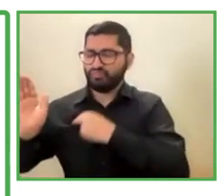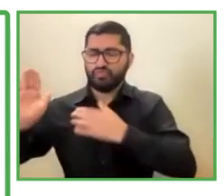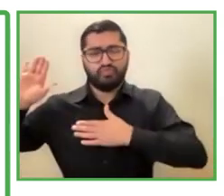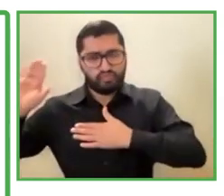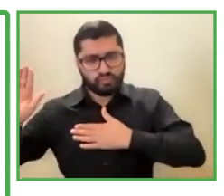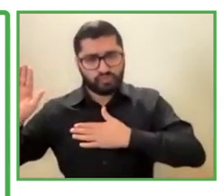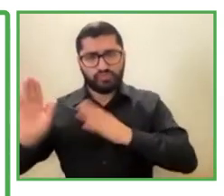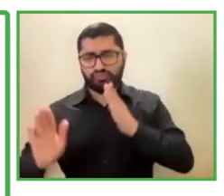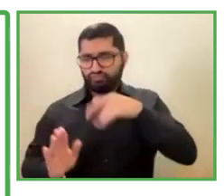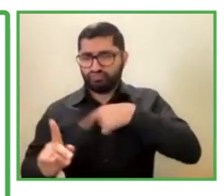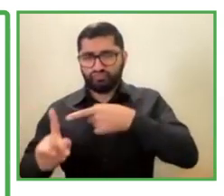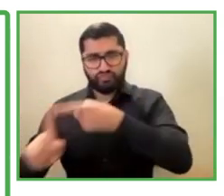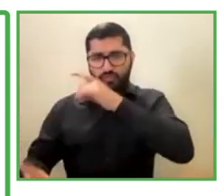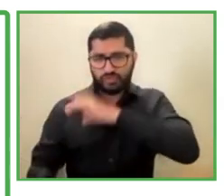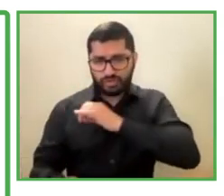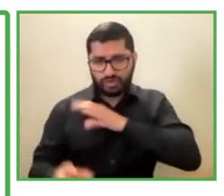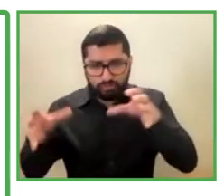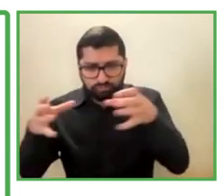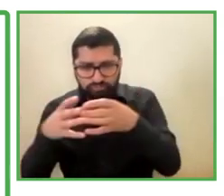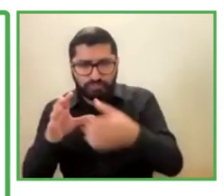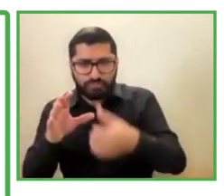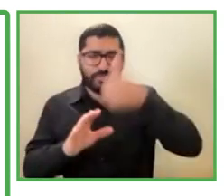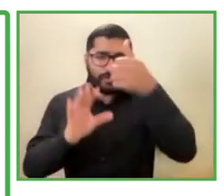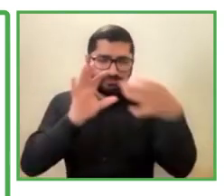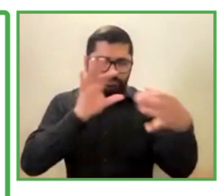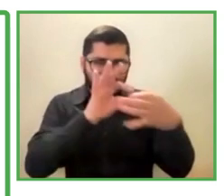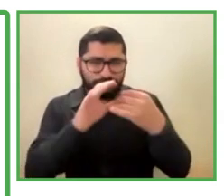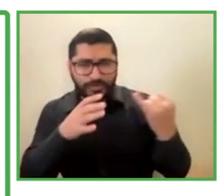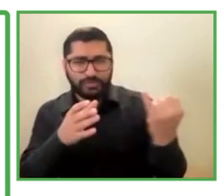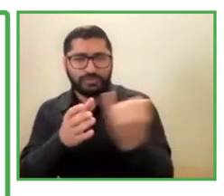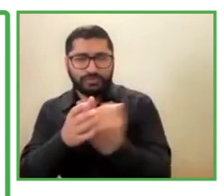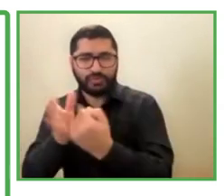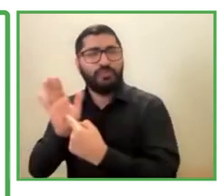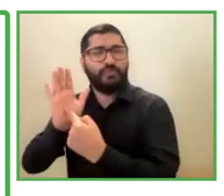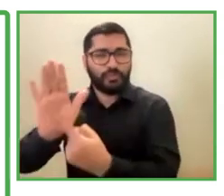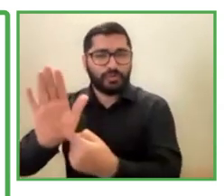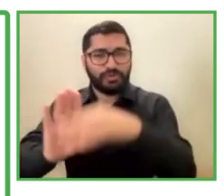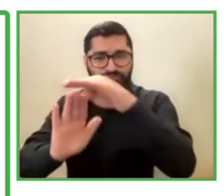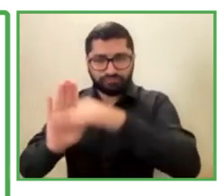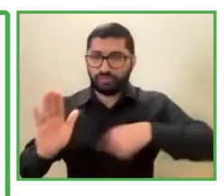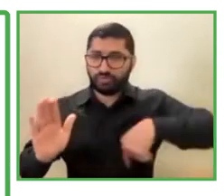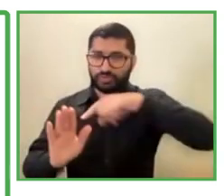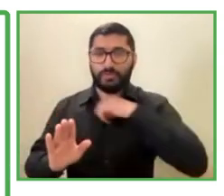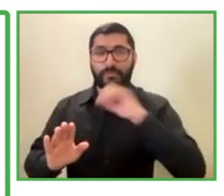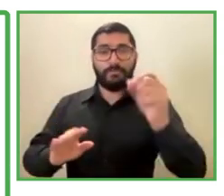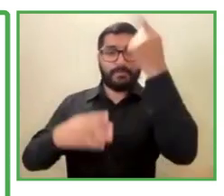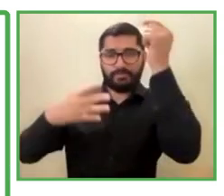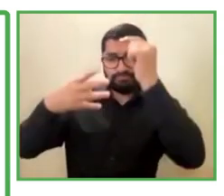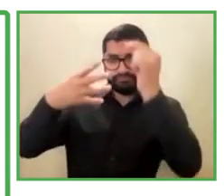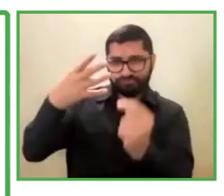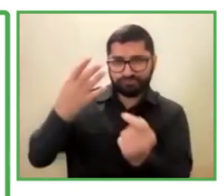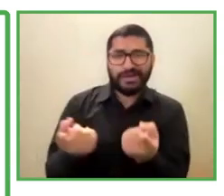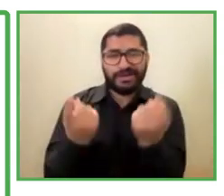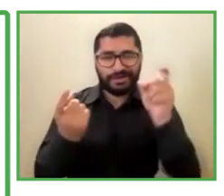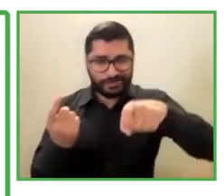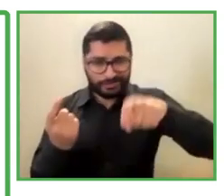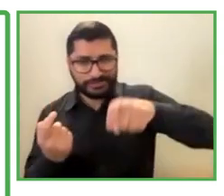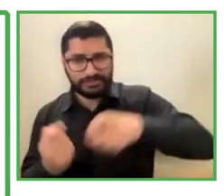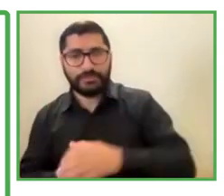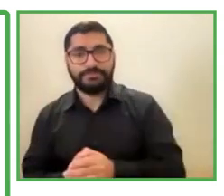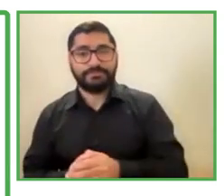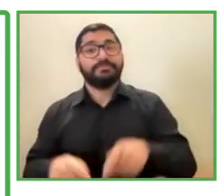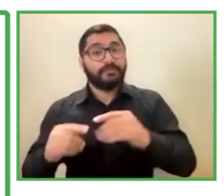society. This is reflected in our principles, where diversity, gender equality,